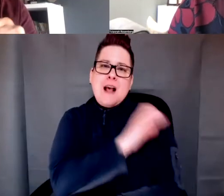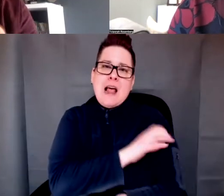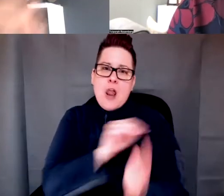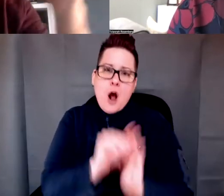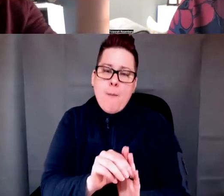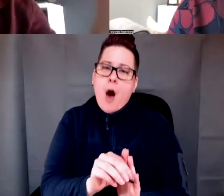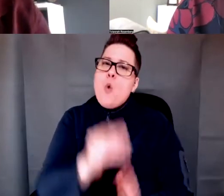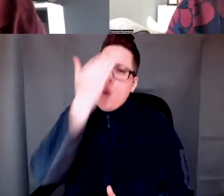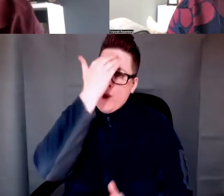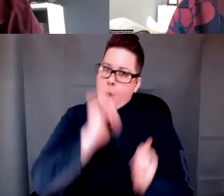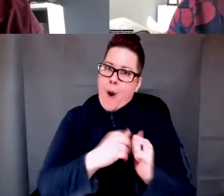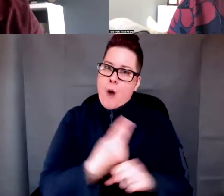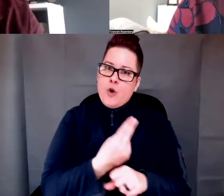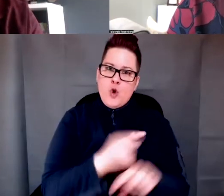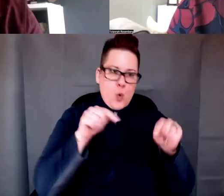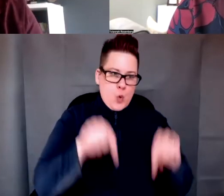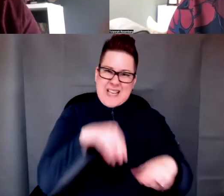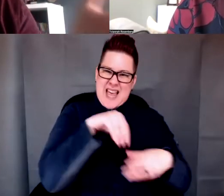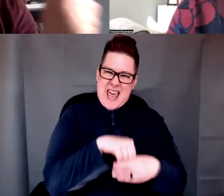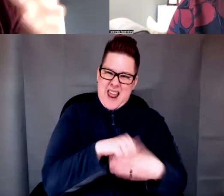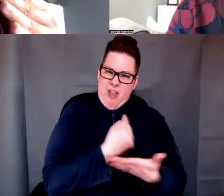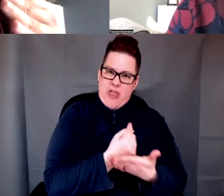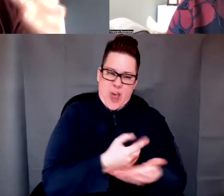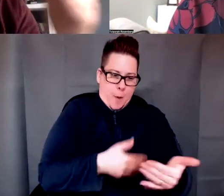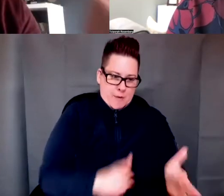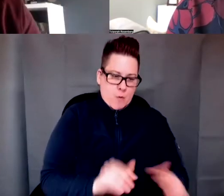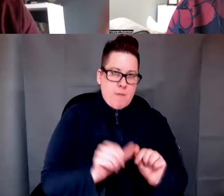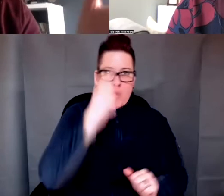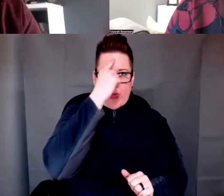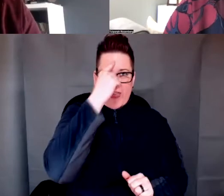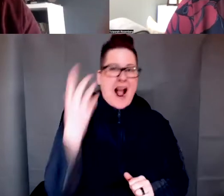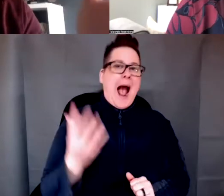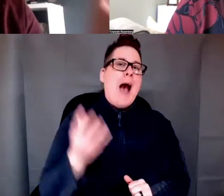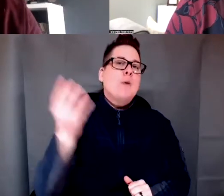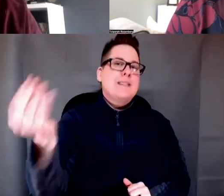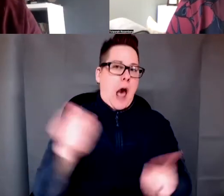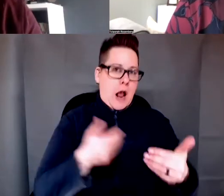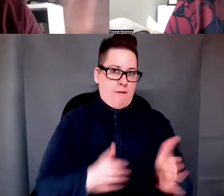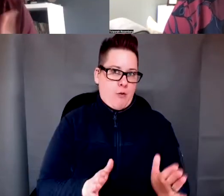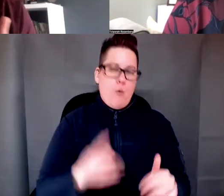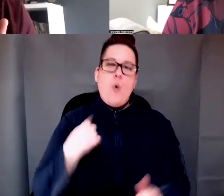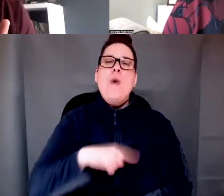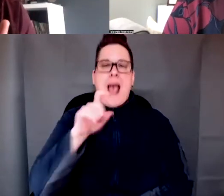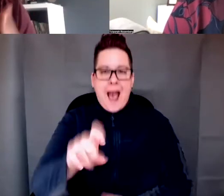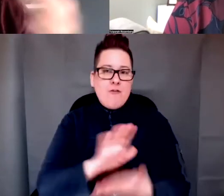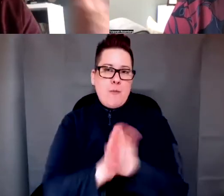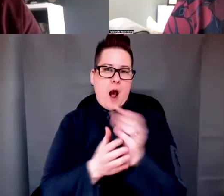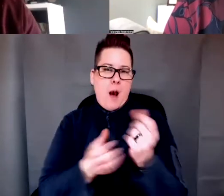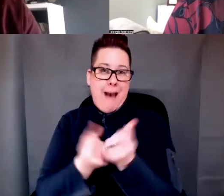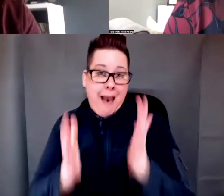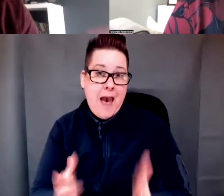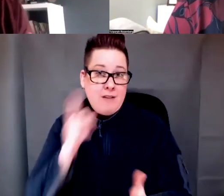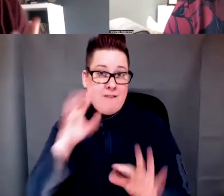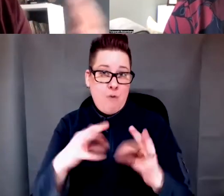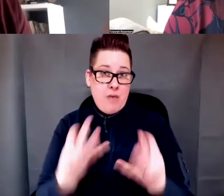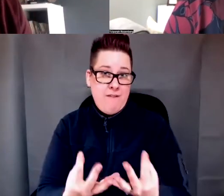room, but not outside of it. So we need to become very active advocates for our families in external